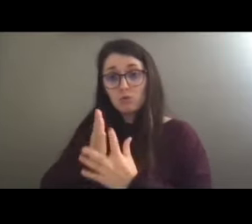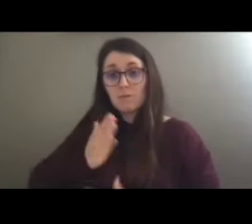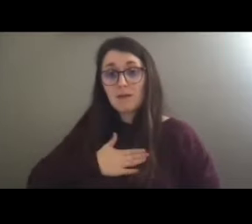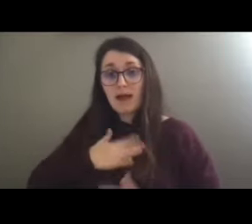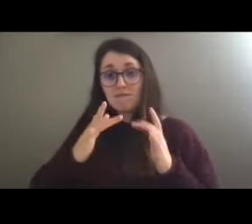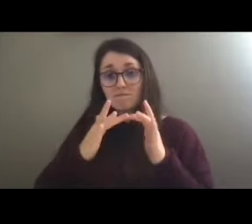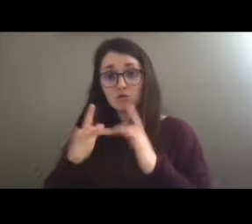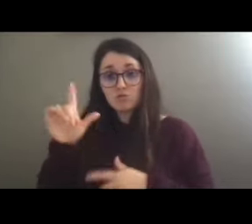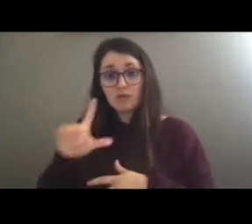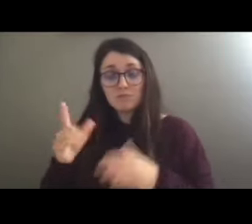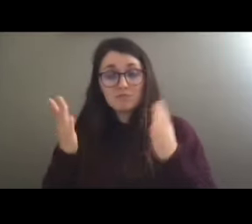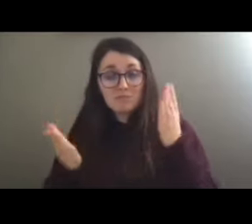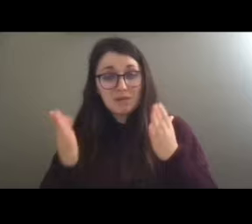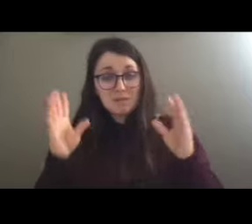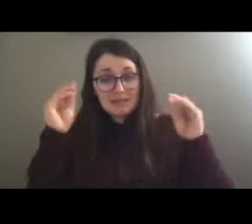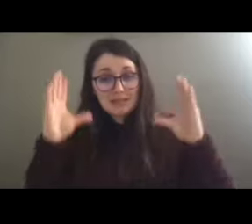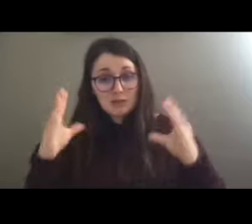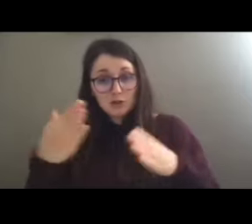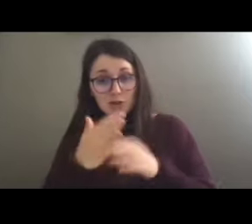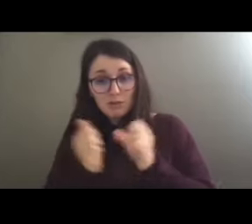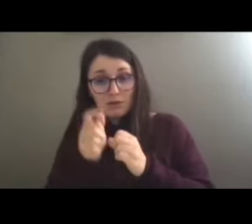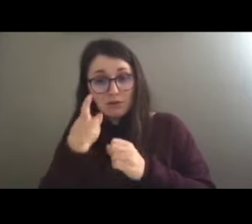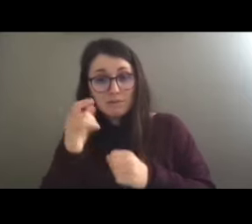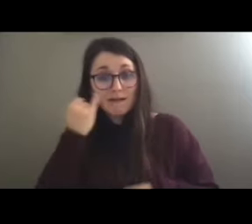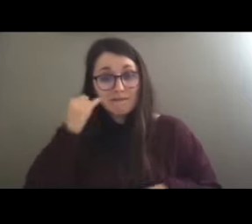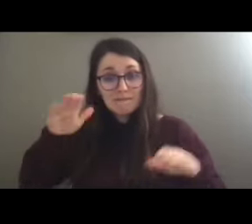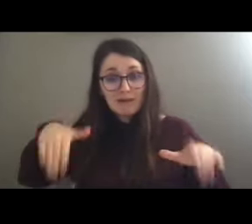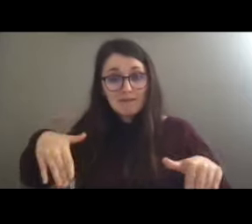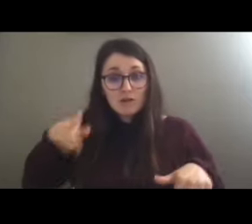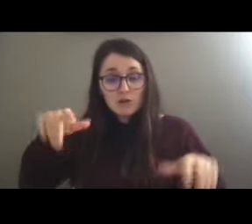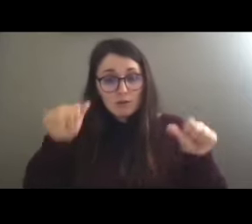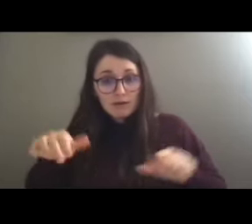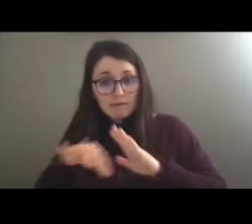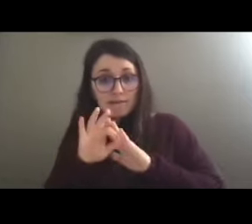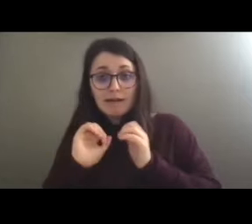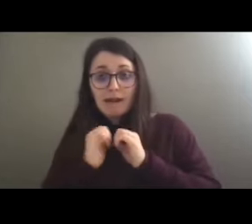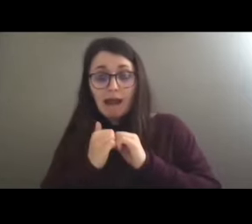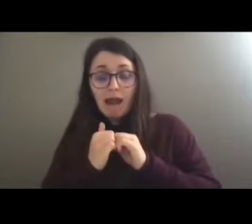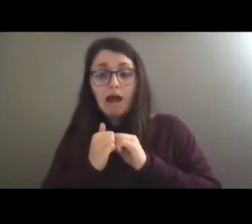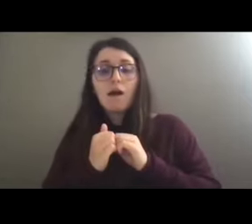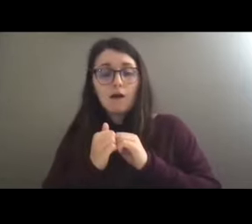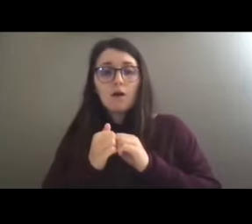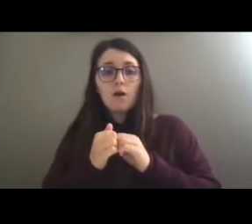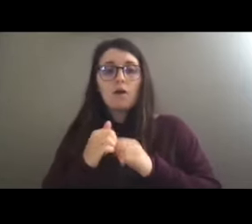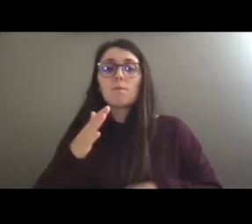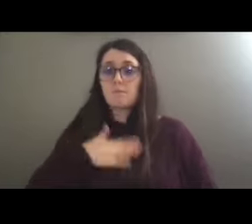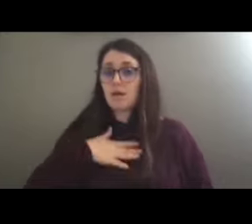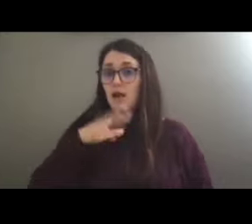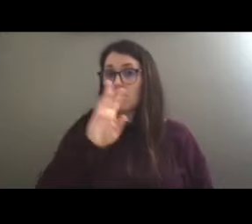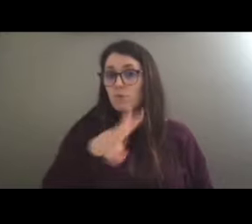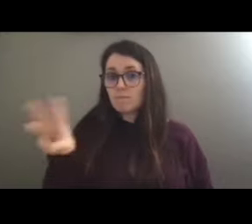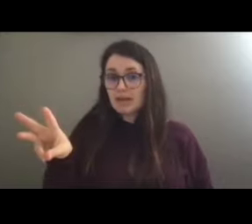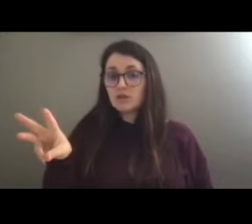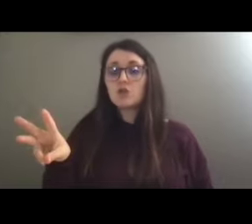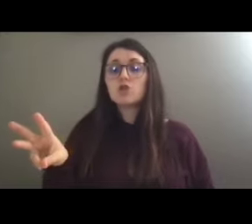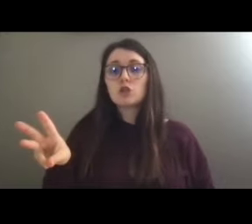share that with you. And if they haven't, you can also find it on my web page on the